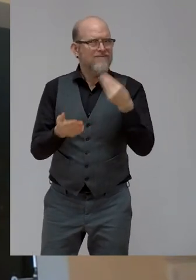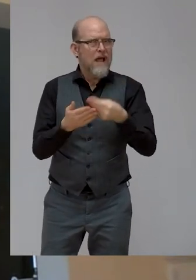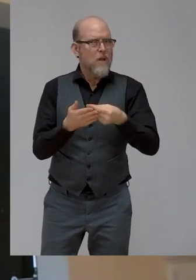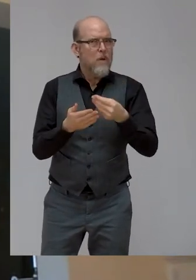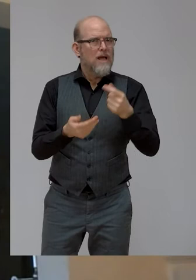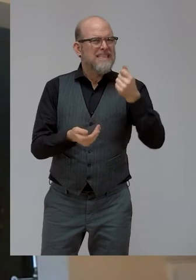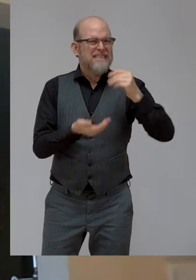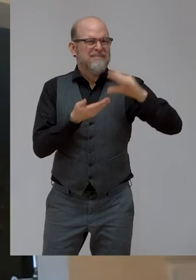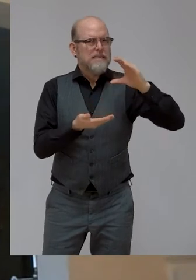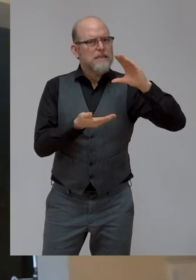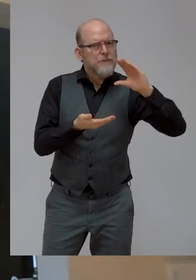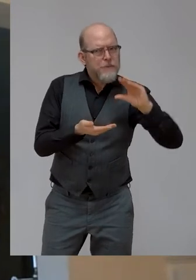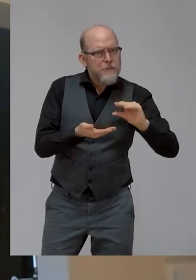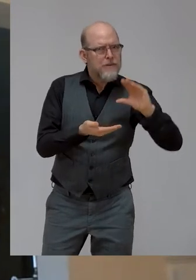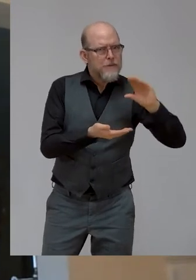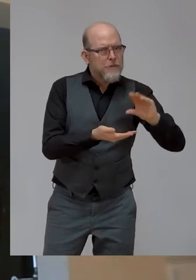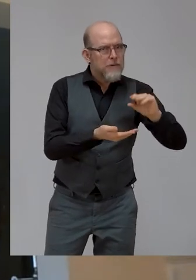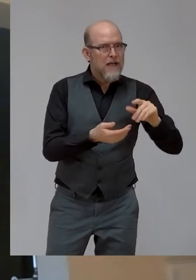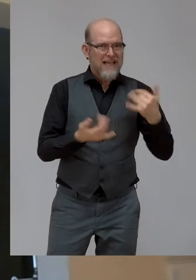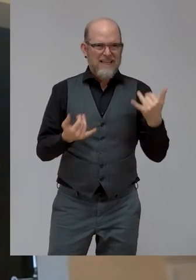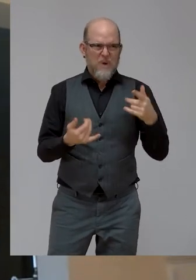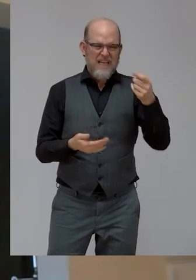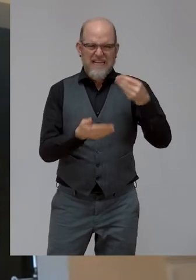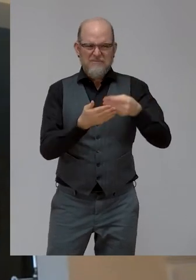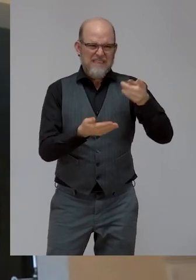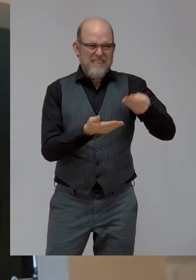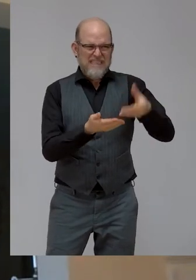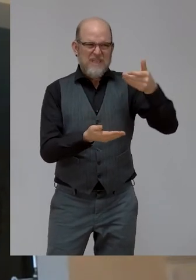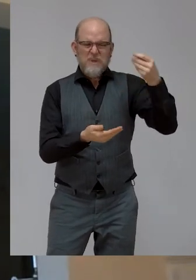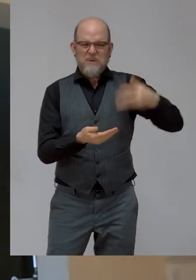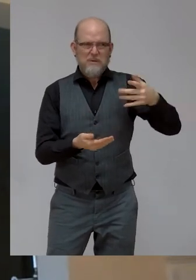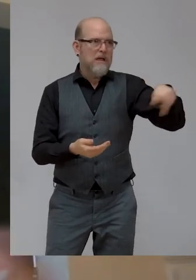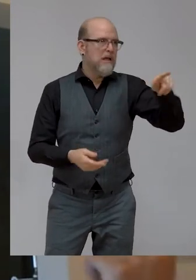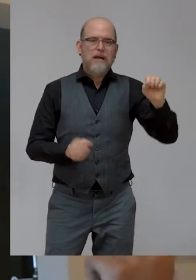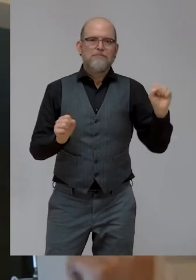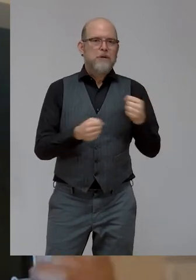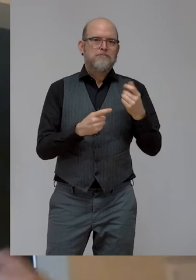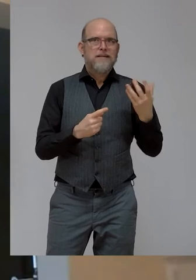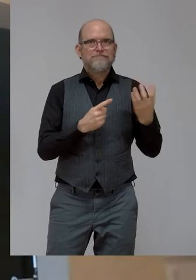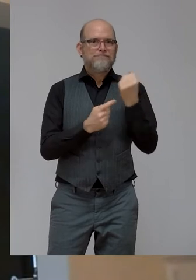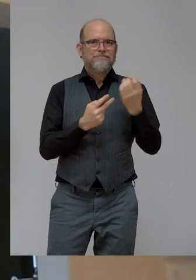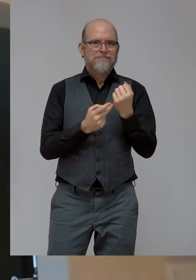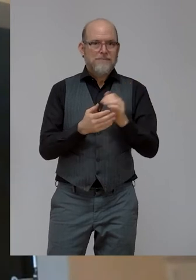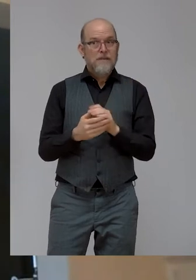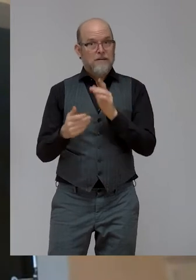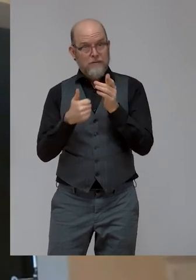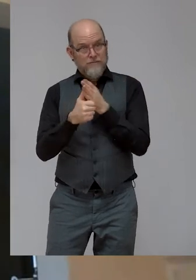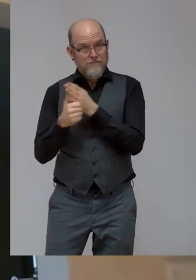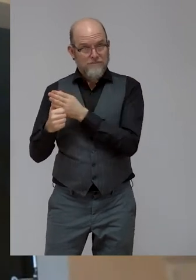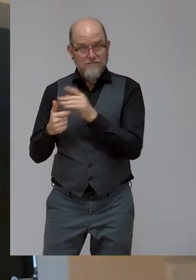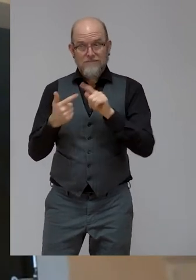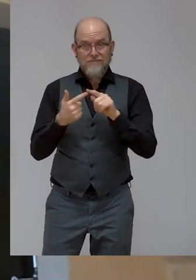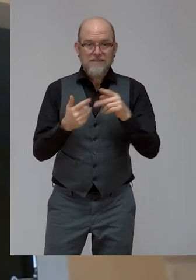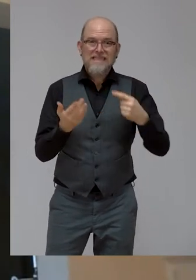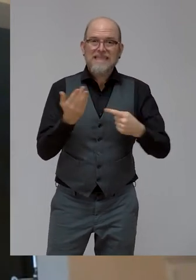actually quite prohibitive. The other thing to look at is devices. When we look at the types of devices that are